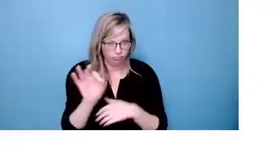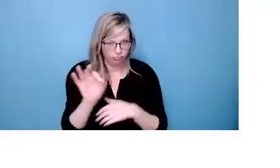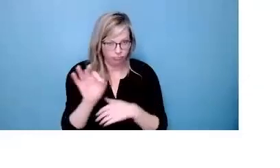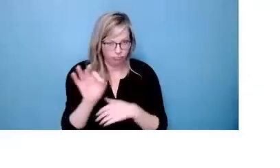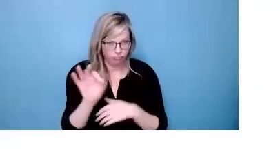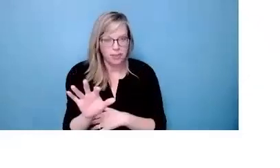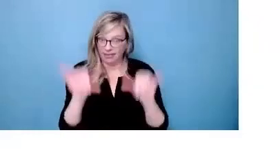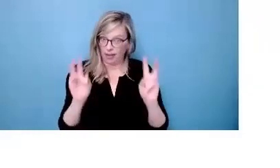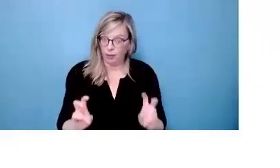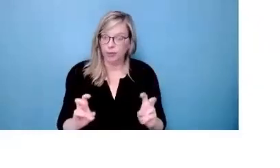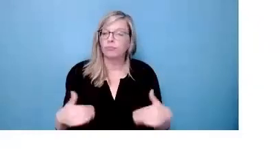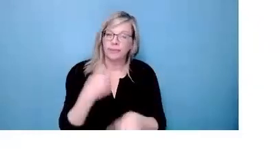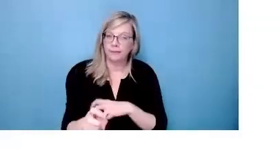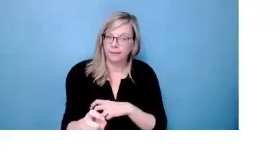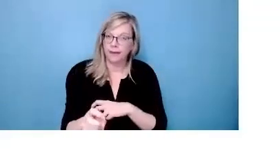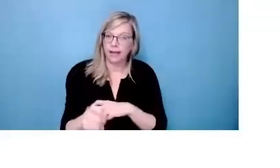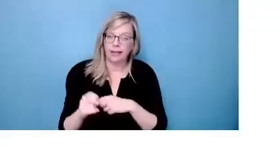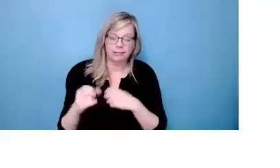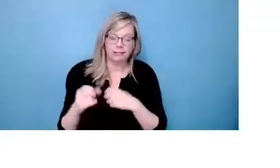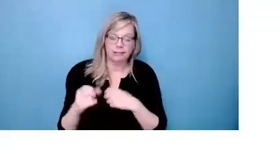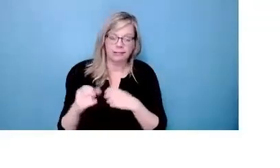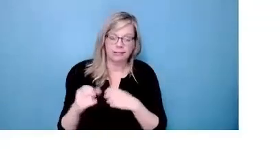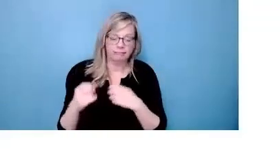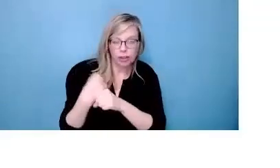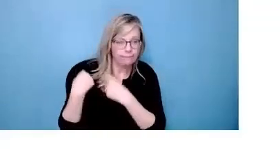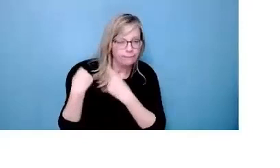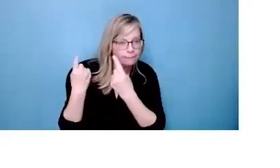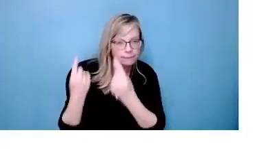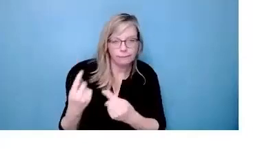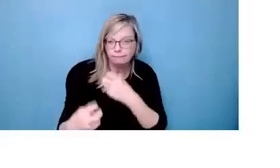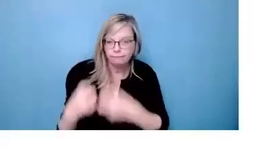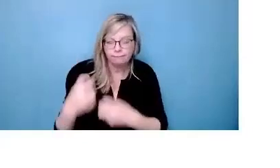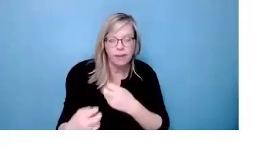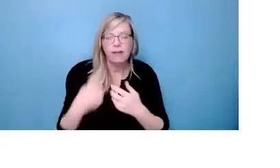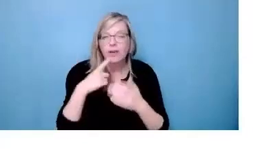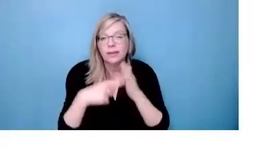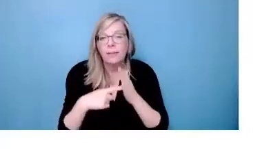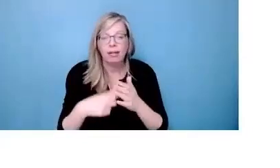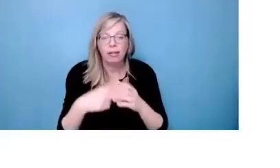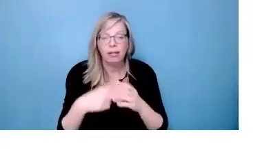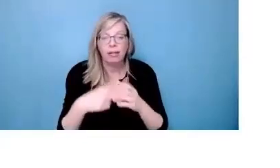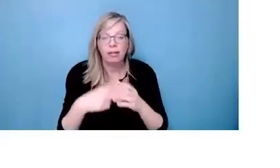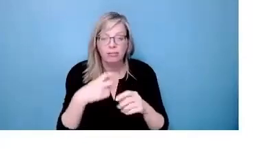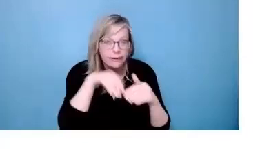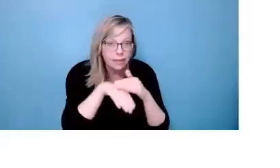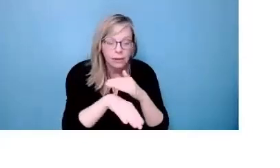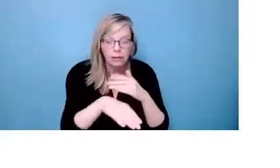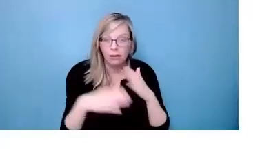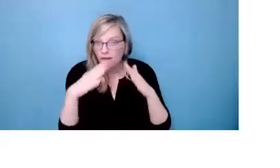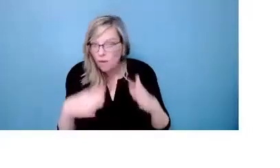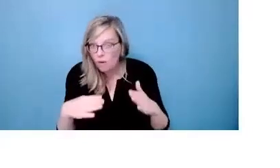systemic issues have been very difficult to deal with and have persisted for decades. So we're looking at things like